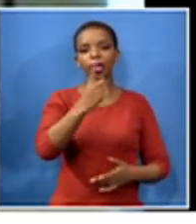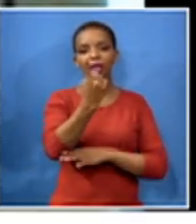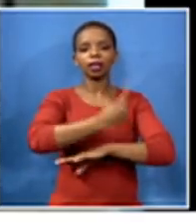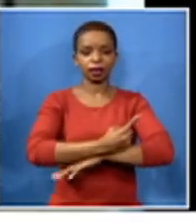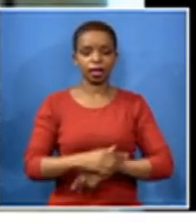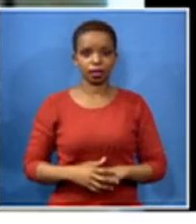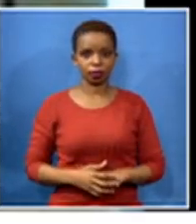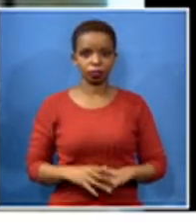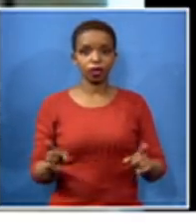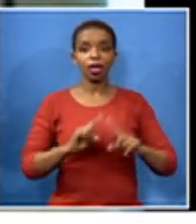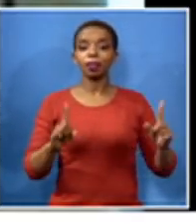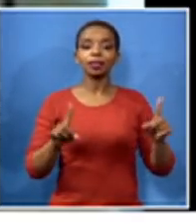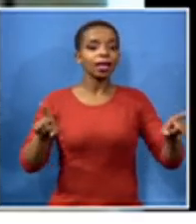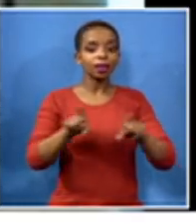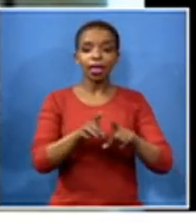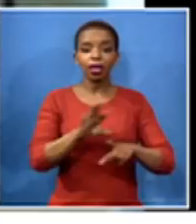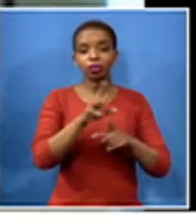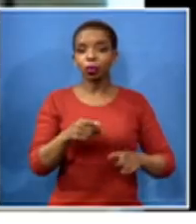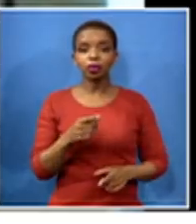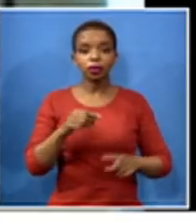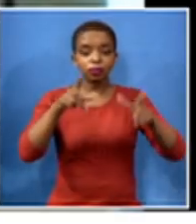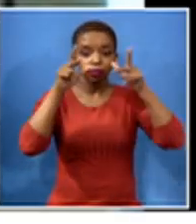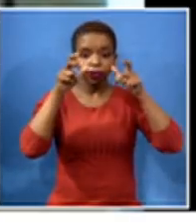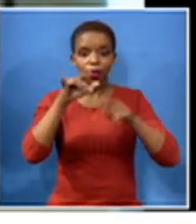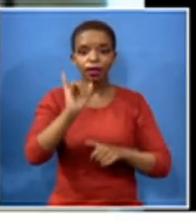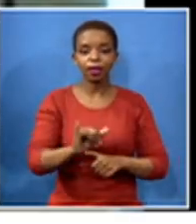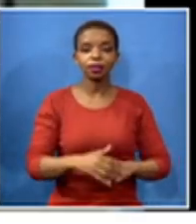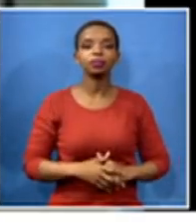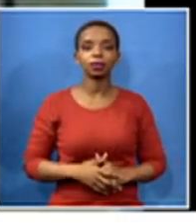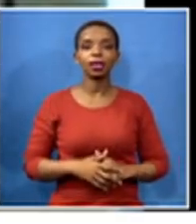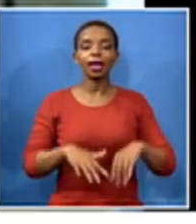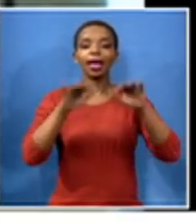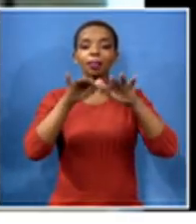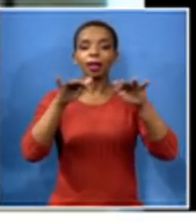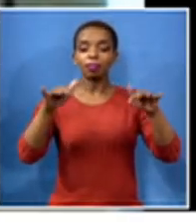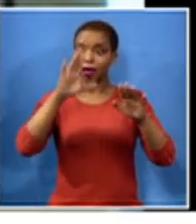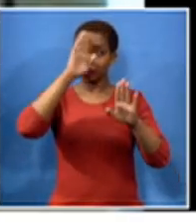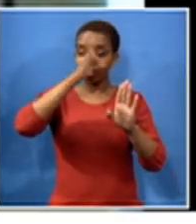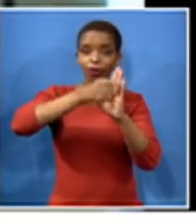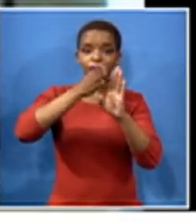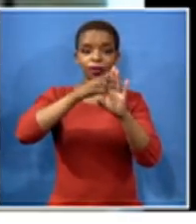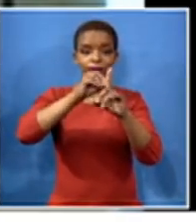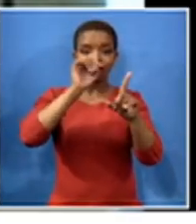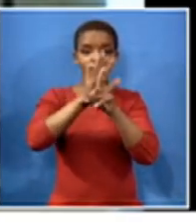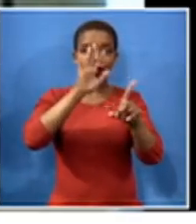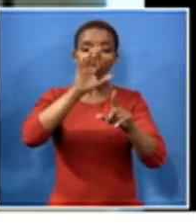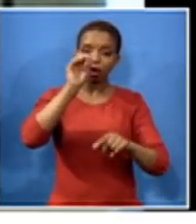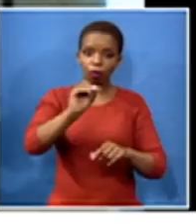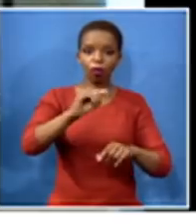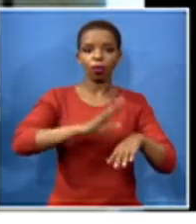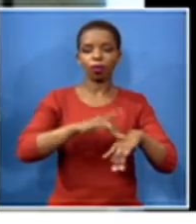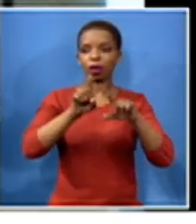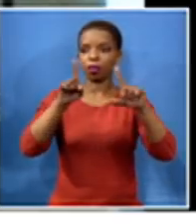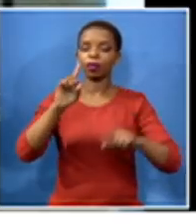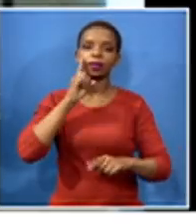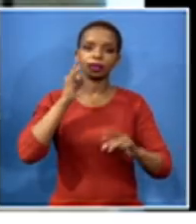realize uh the psyche that of the people and the psychological impact this has on teachers on learners and of course on